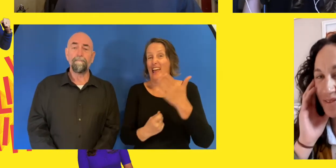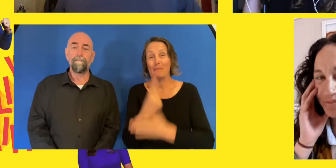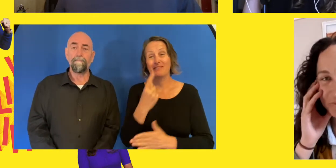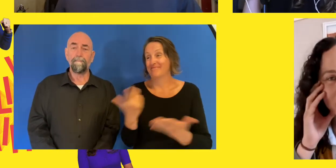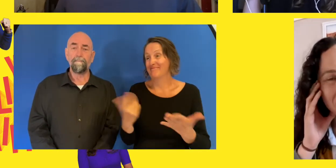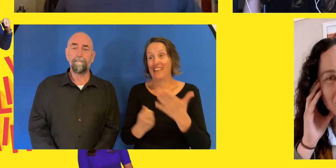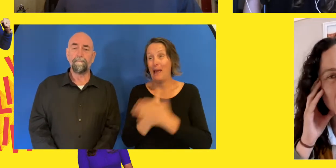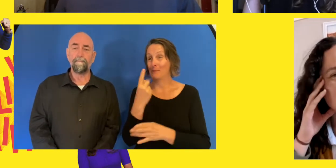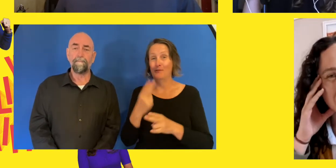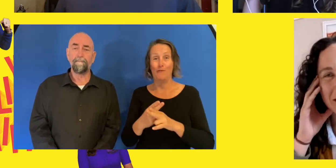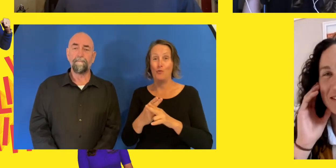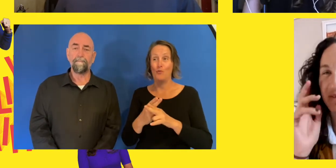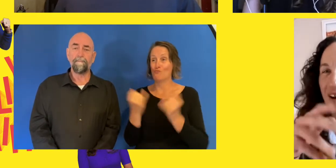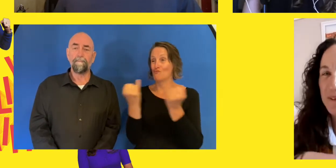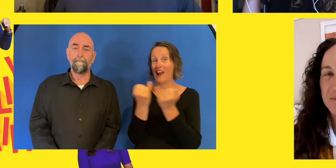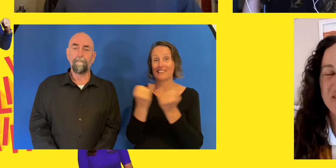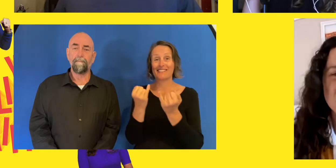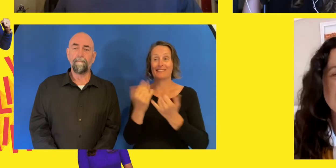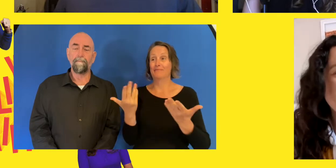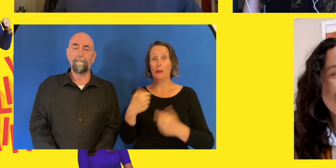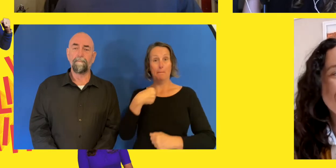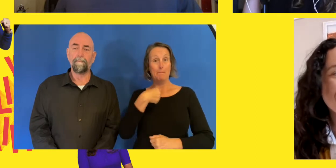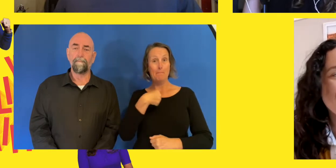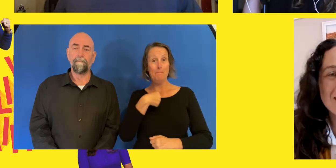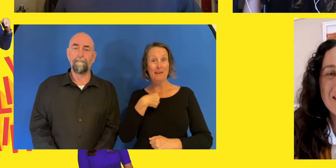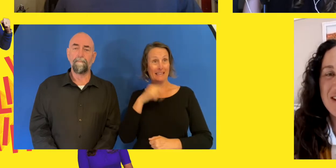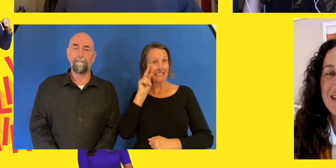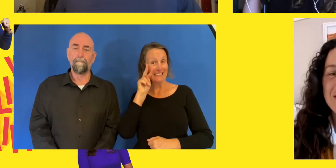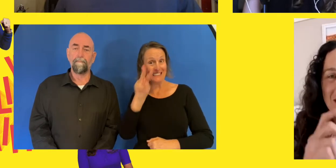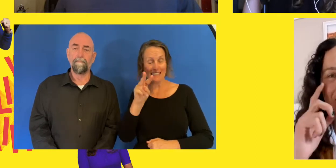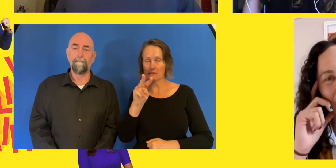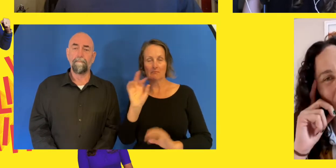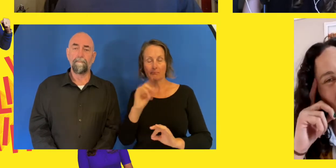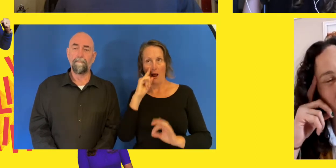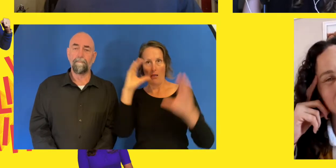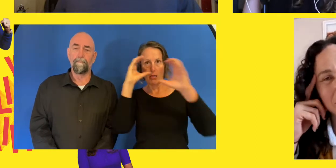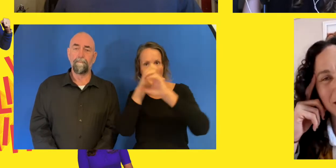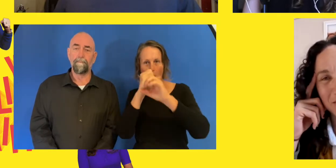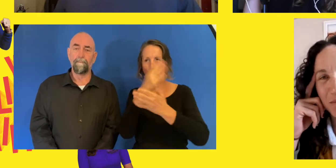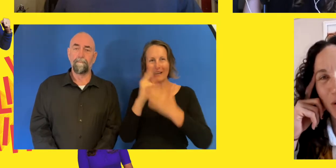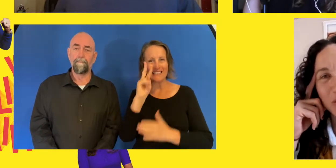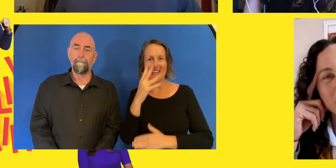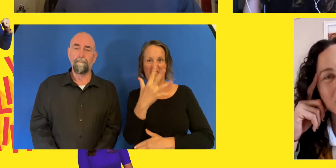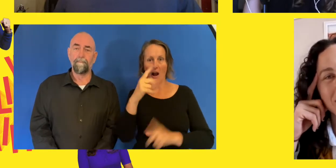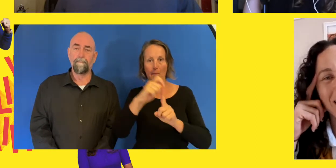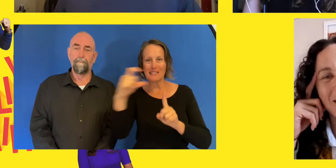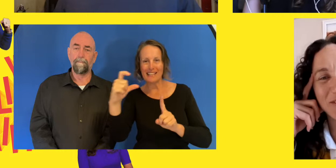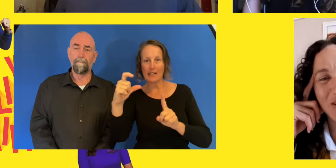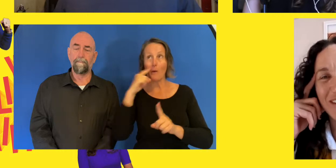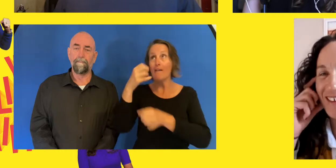you got someone with less than 5% vision trying to navigate around 30mm poles,